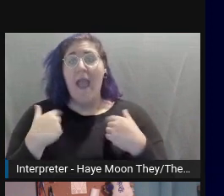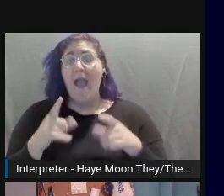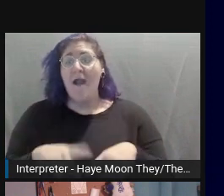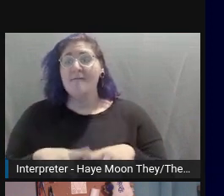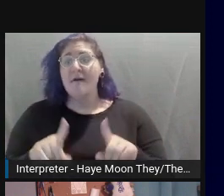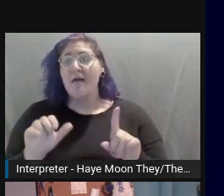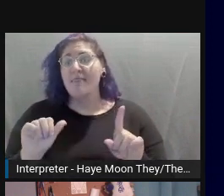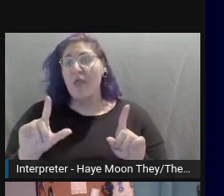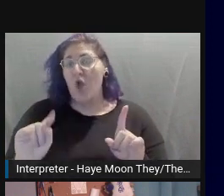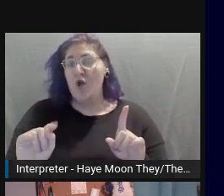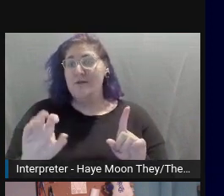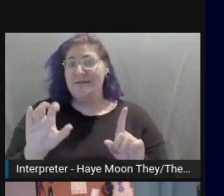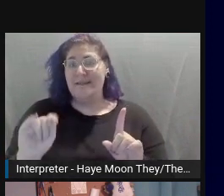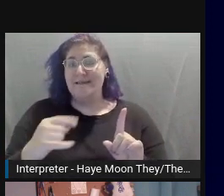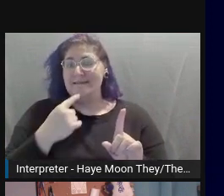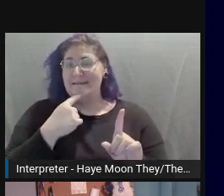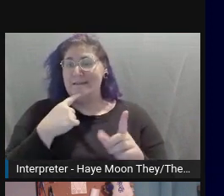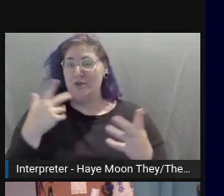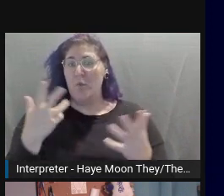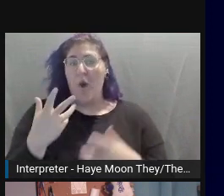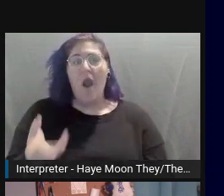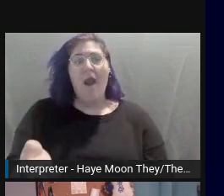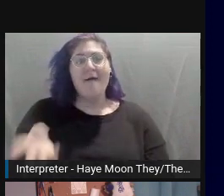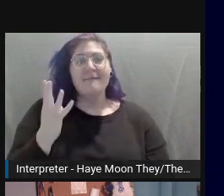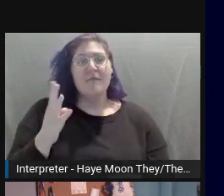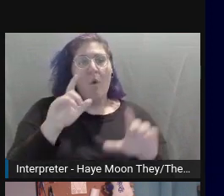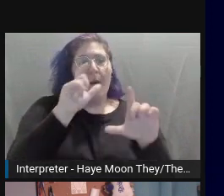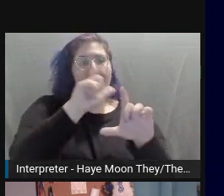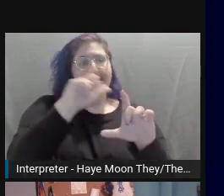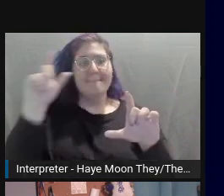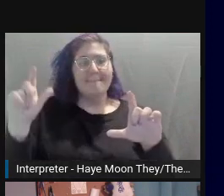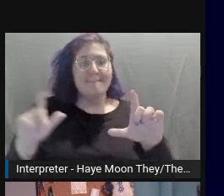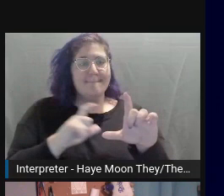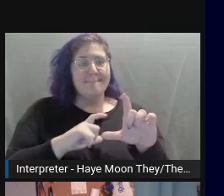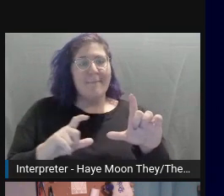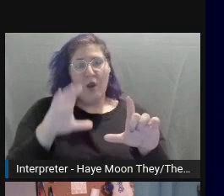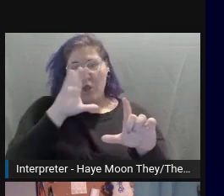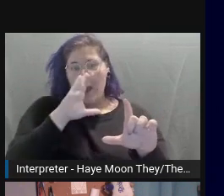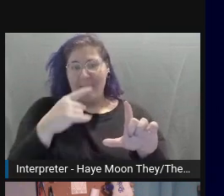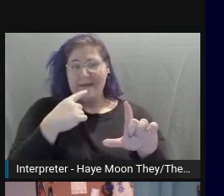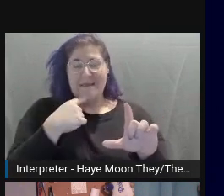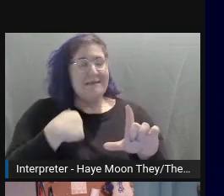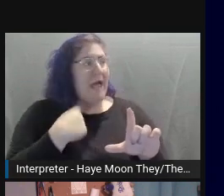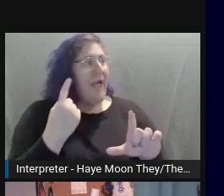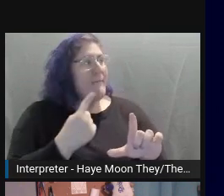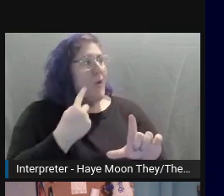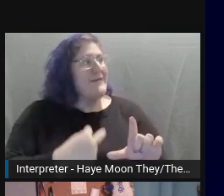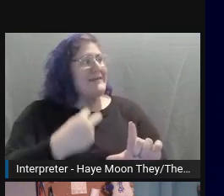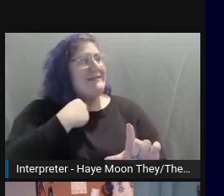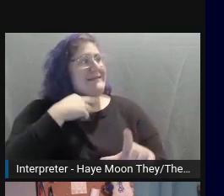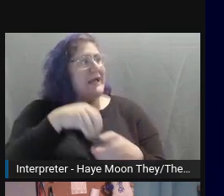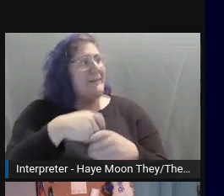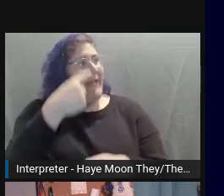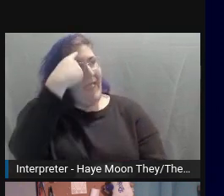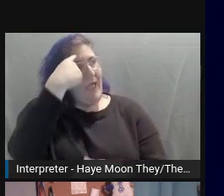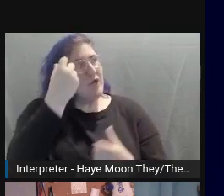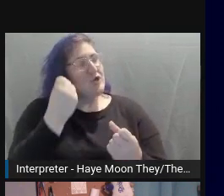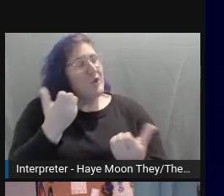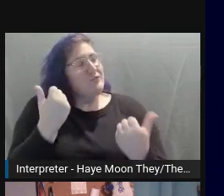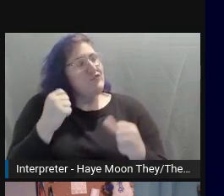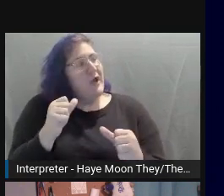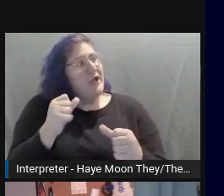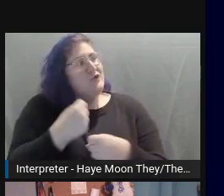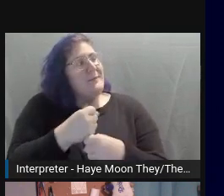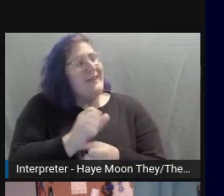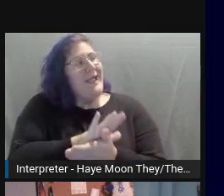here, which says, A four-panel comic. Captions read, I'm always getting stuck in my head, so I'm trying to make it a nice place. To be credit,